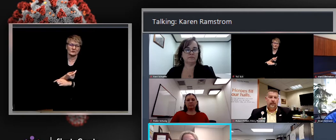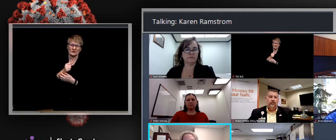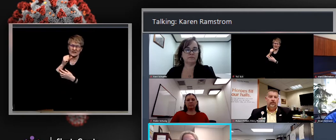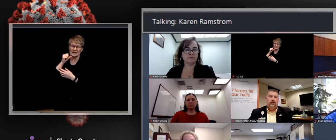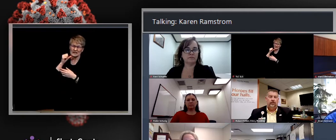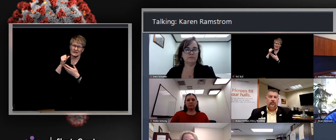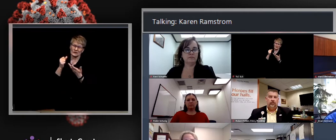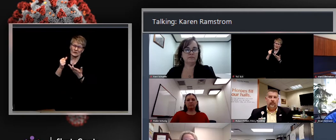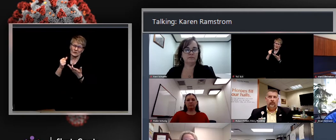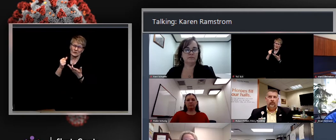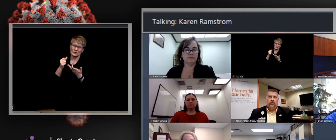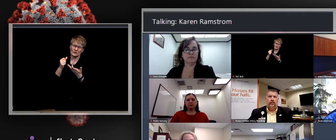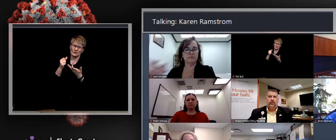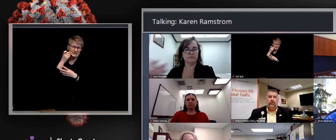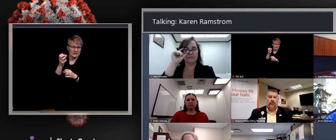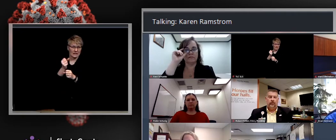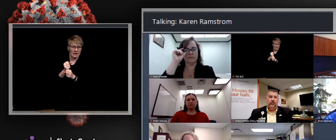information.